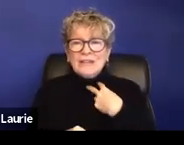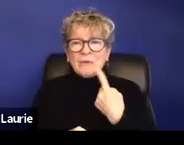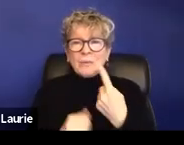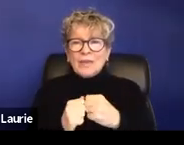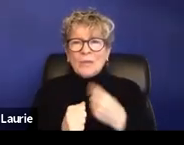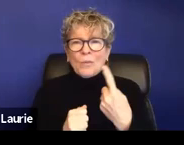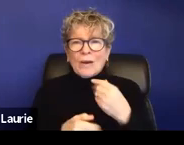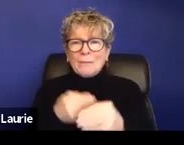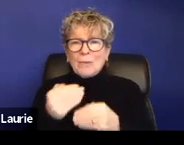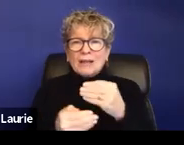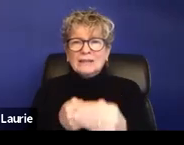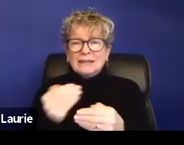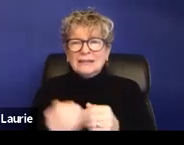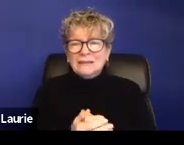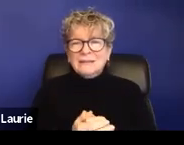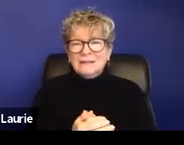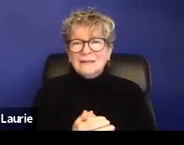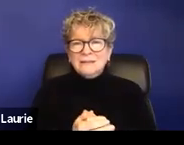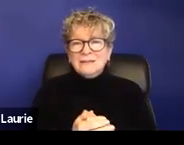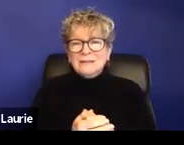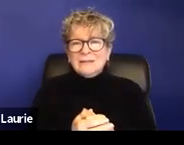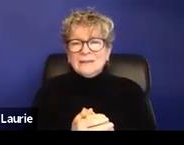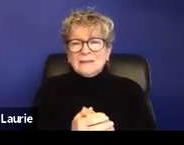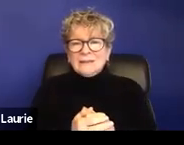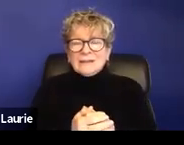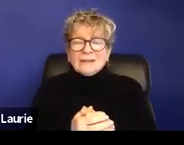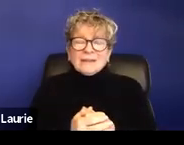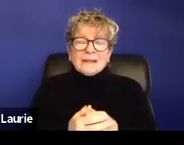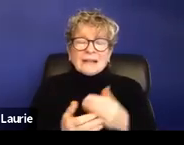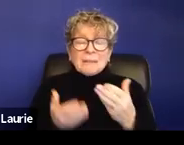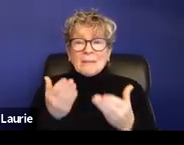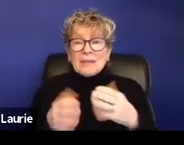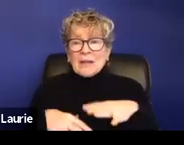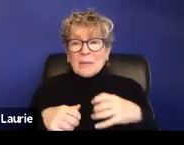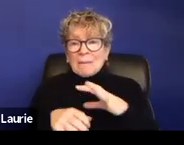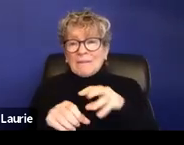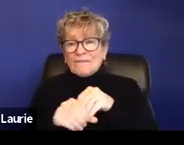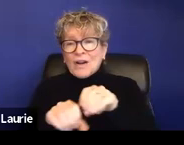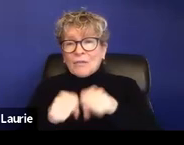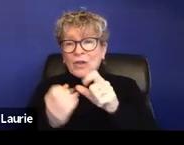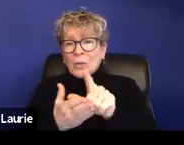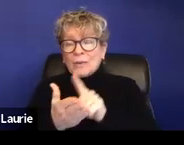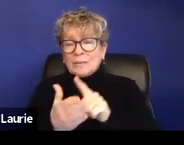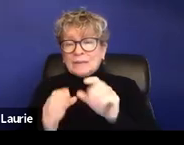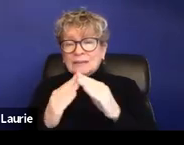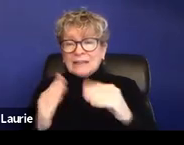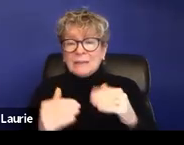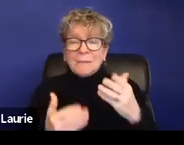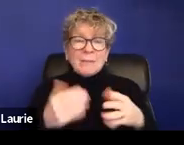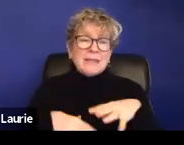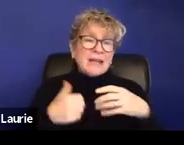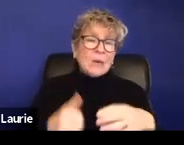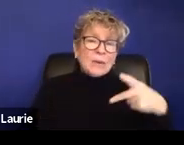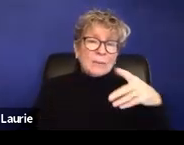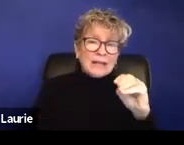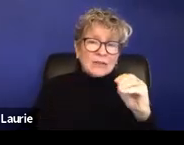that maybe they didn't want to be involved in like the criminal system or like, you know, maybe they don't want to deal with the protection order right now, but